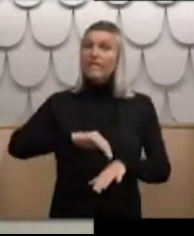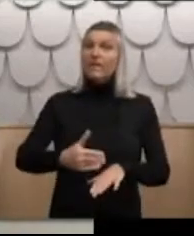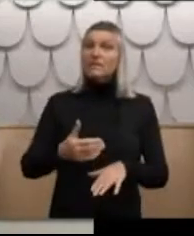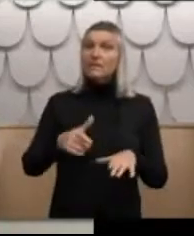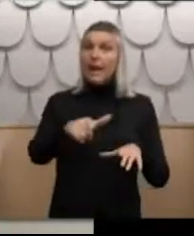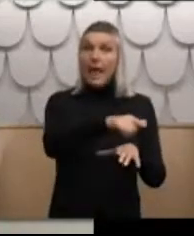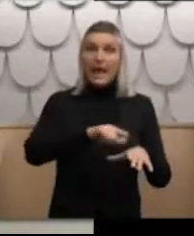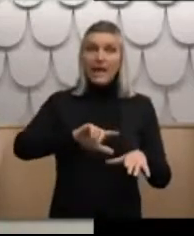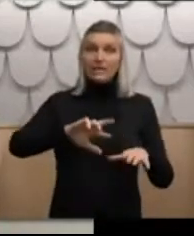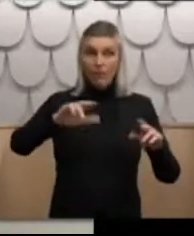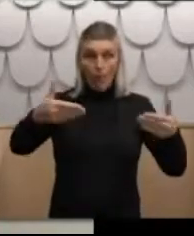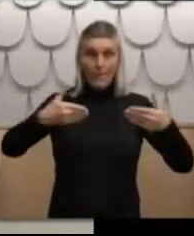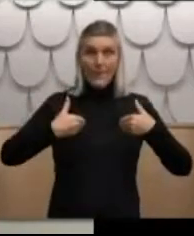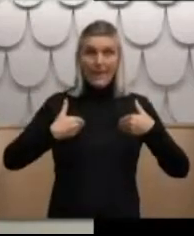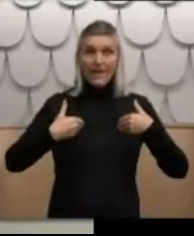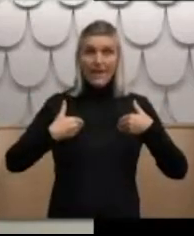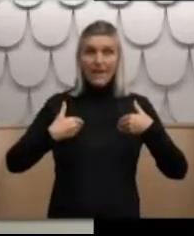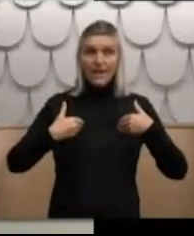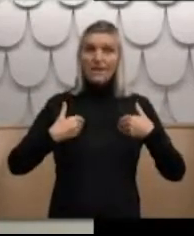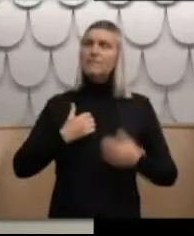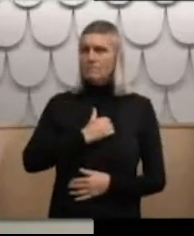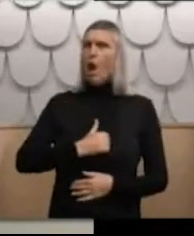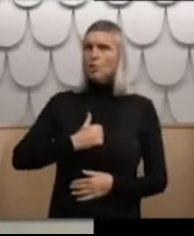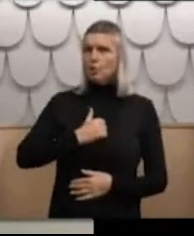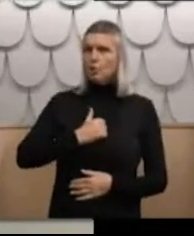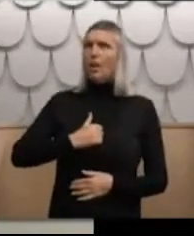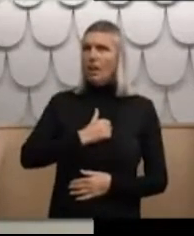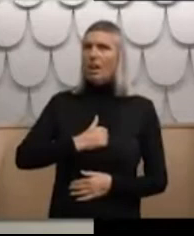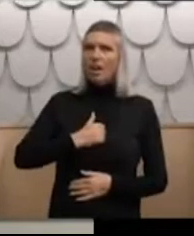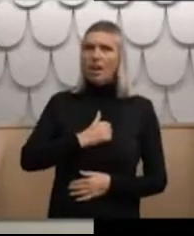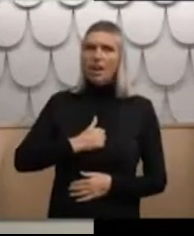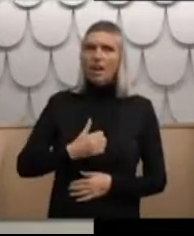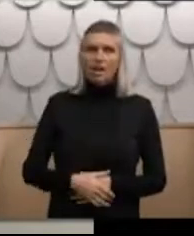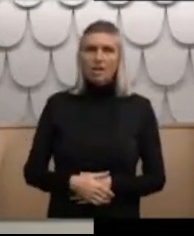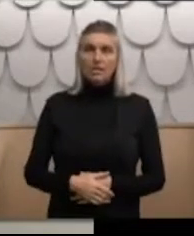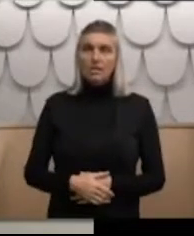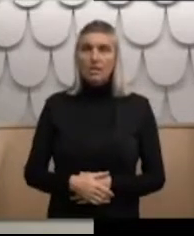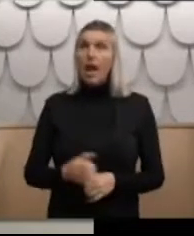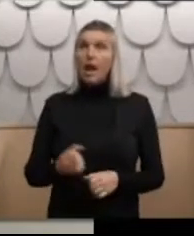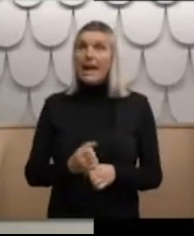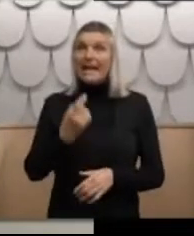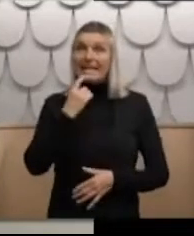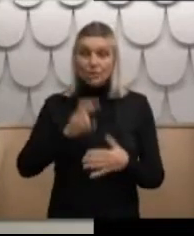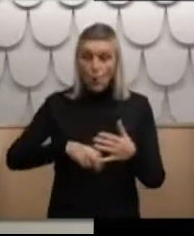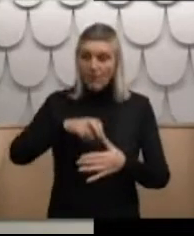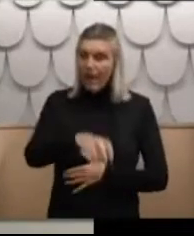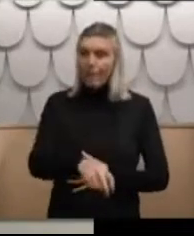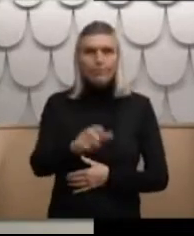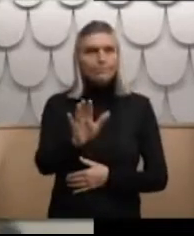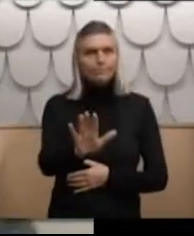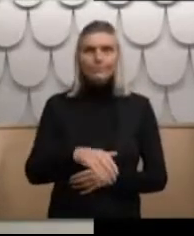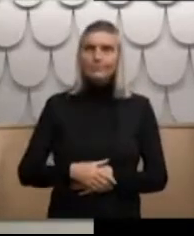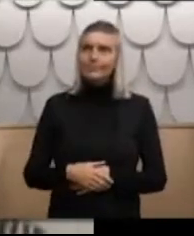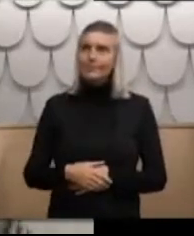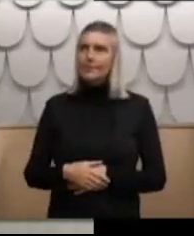That doesn't mean that they have been any easier to overcome. I have battled with depression